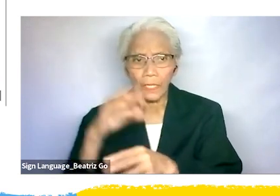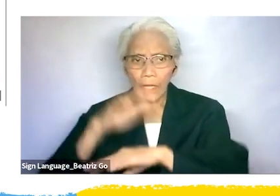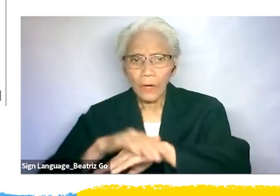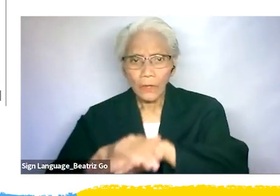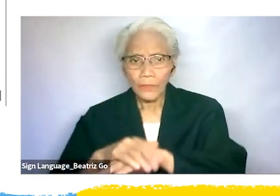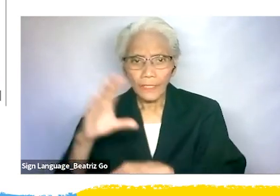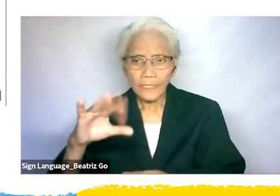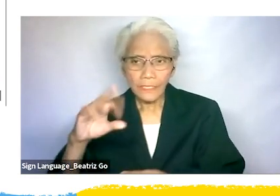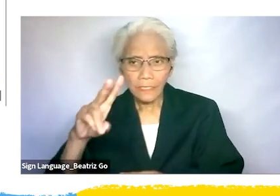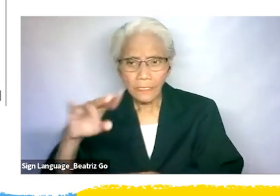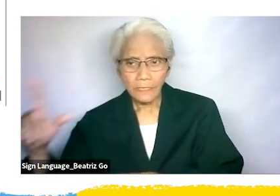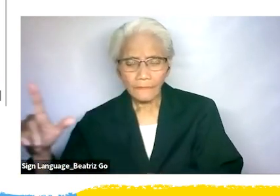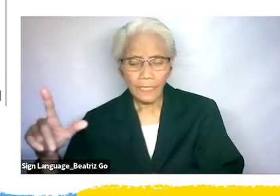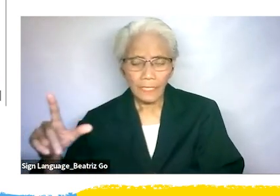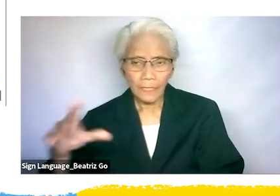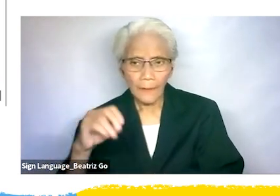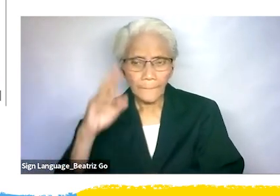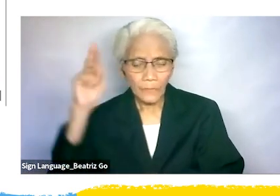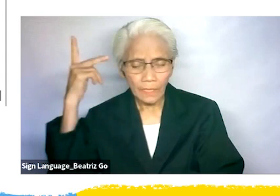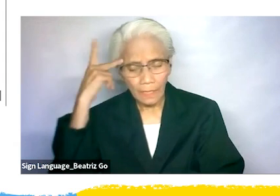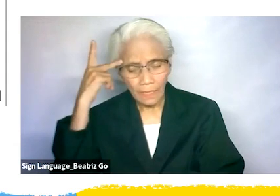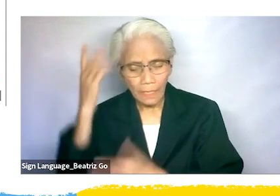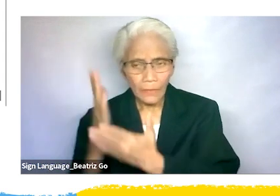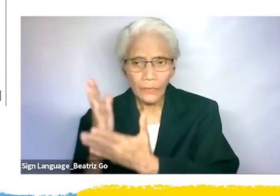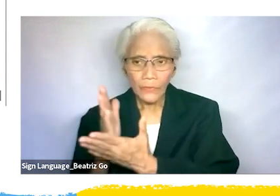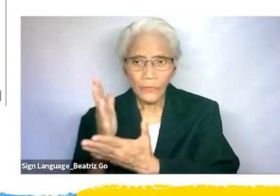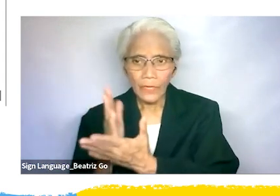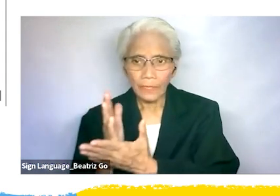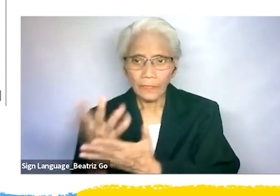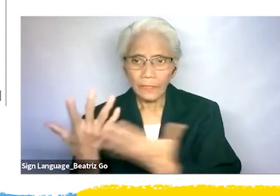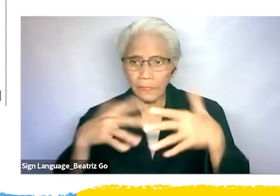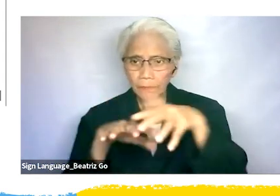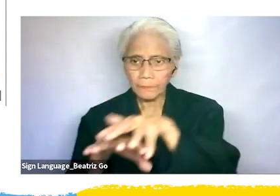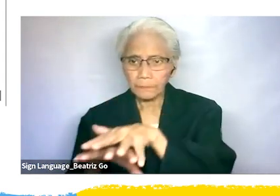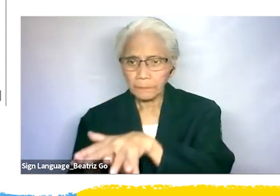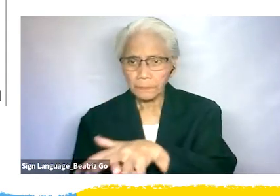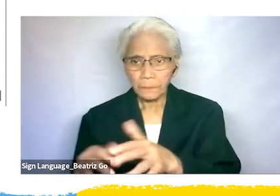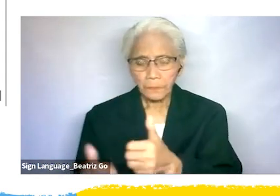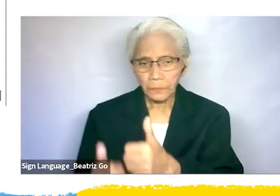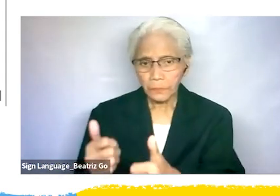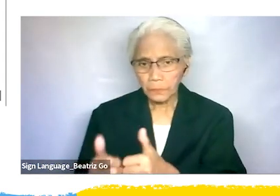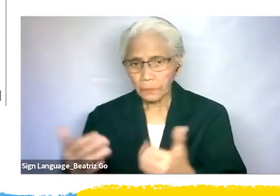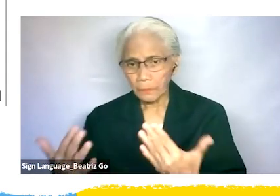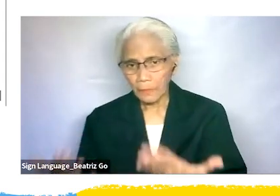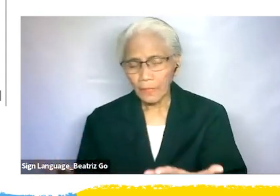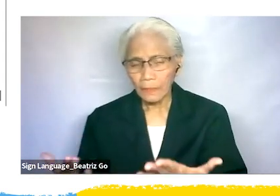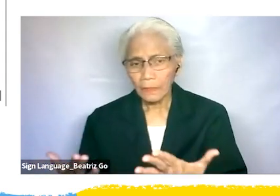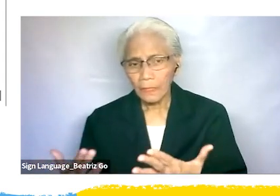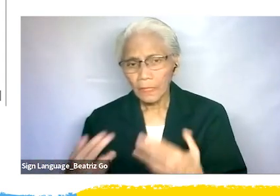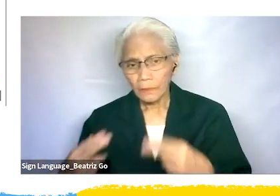Political Rights in collaboration with the Friedrich Norman Foundation of